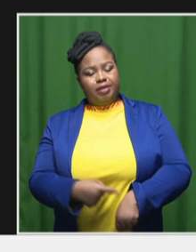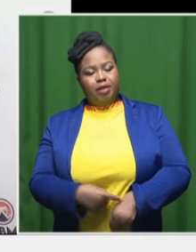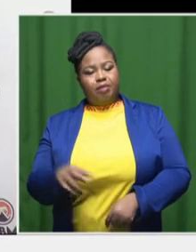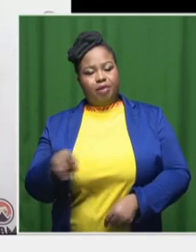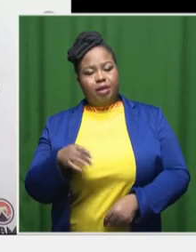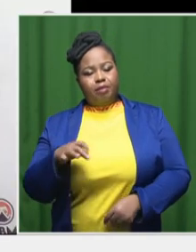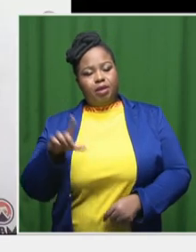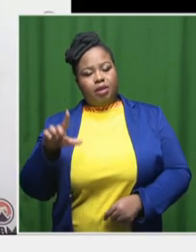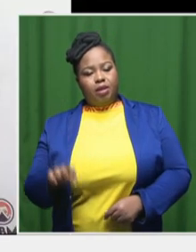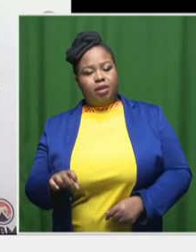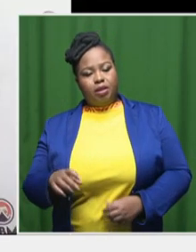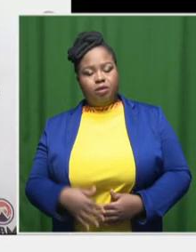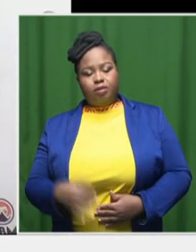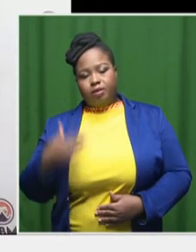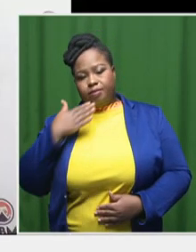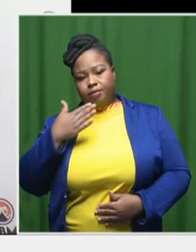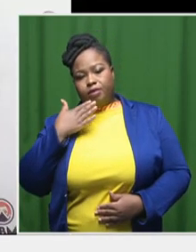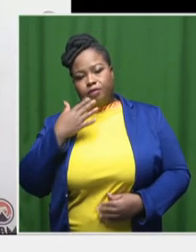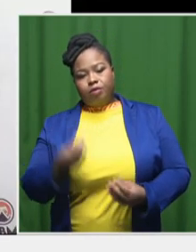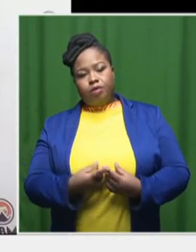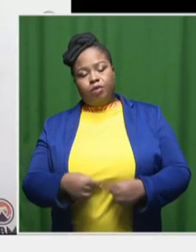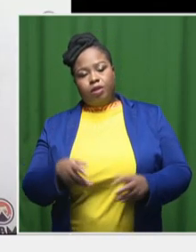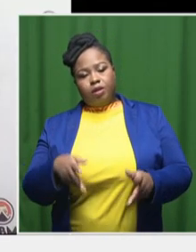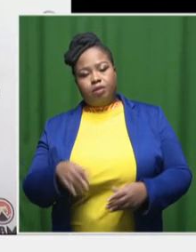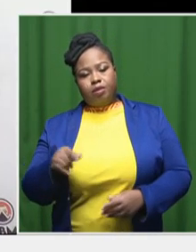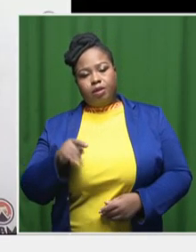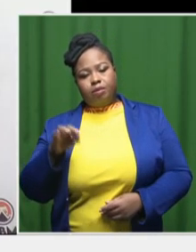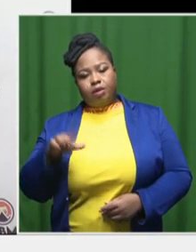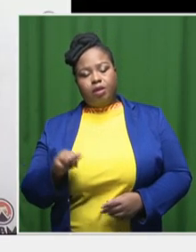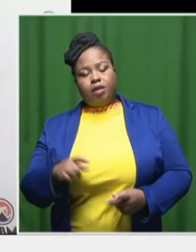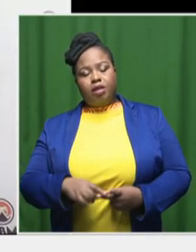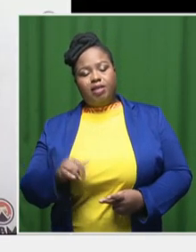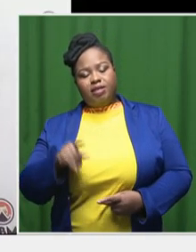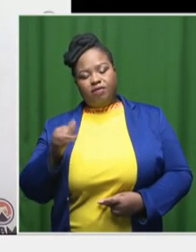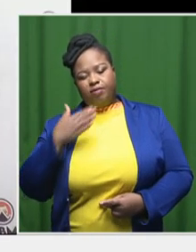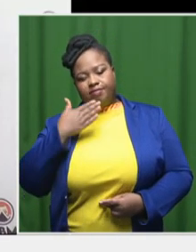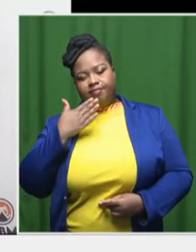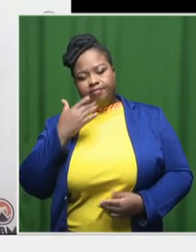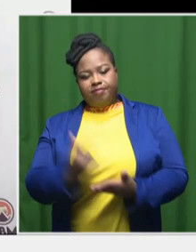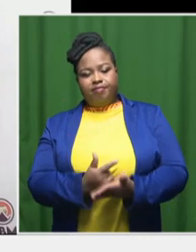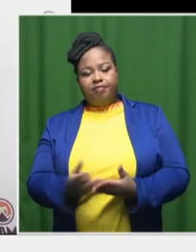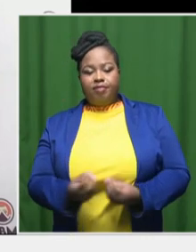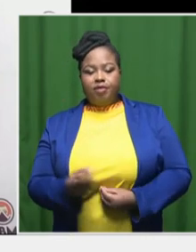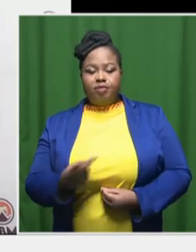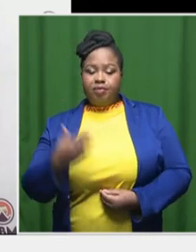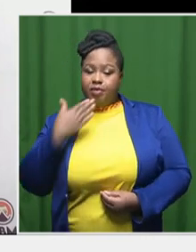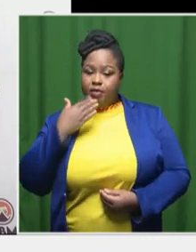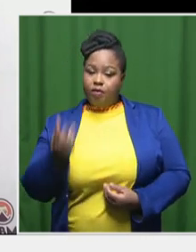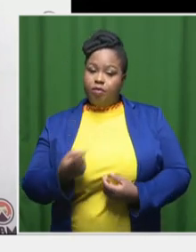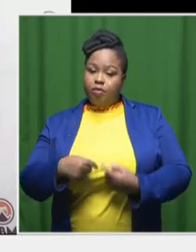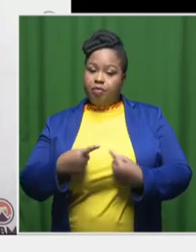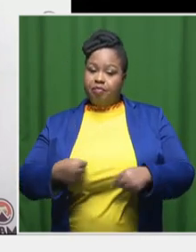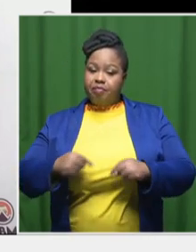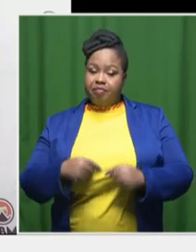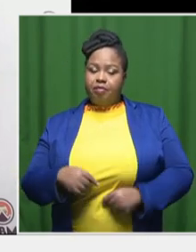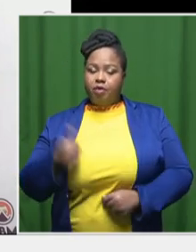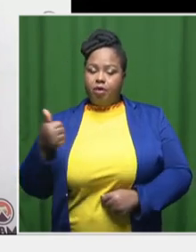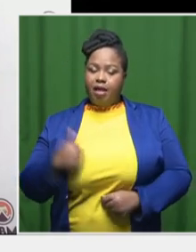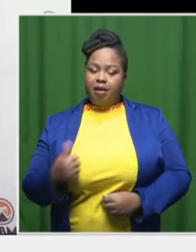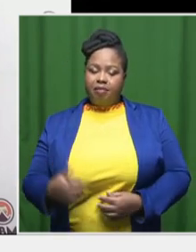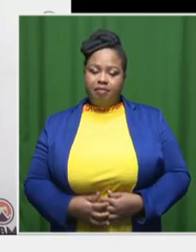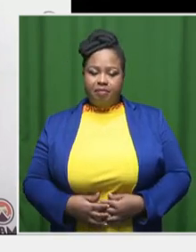Pagamile George, but thank you so much for joining us, Pagamile George and Sifu Kiba. Lovely chatting to you, too. Thank you so much for joining us, and all the best in this expo.